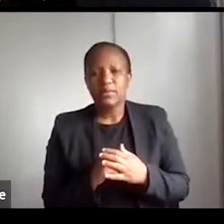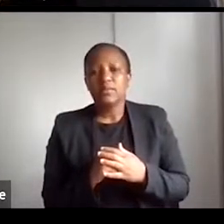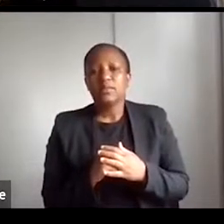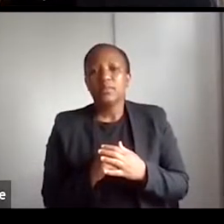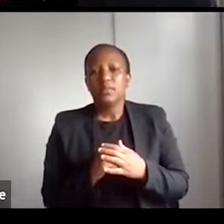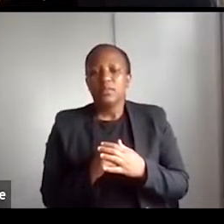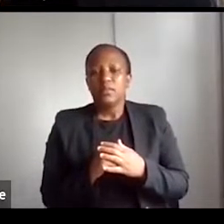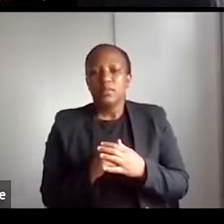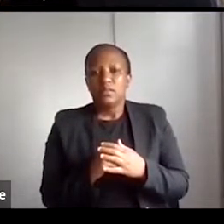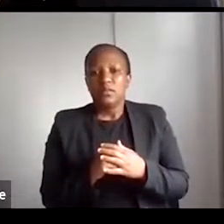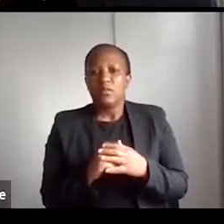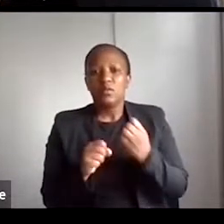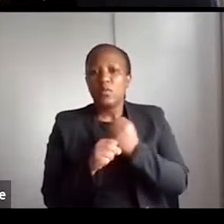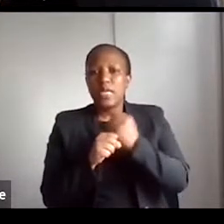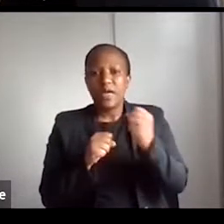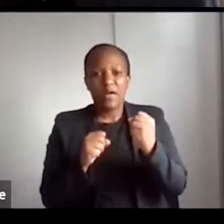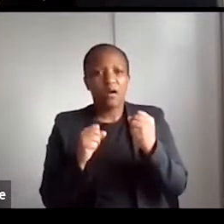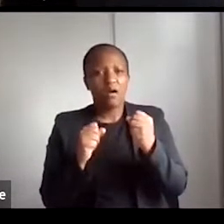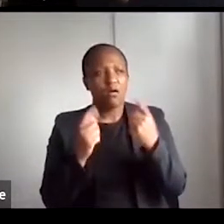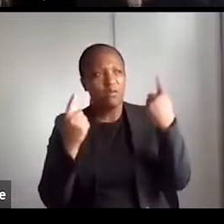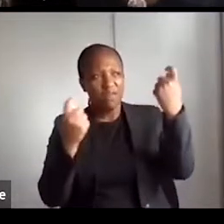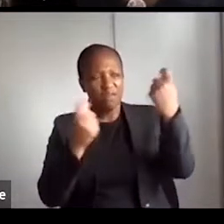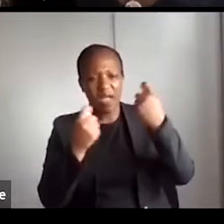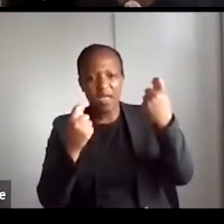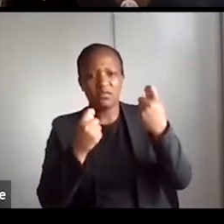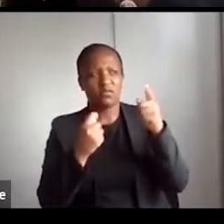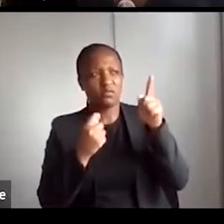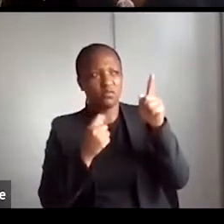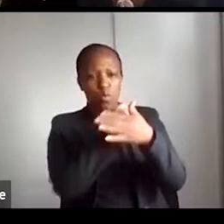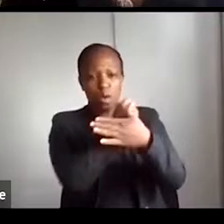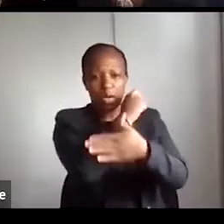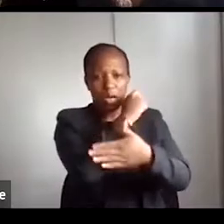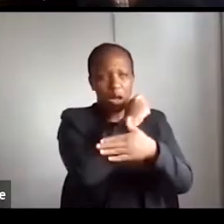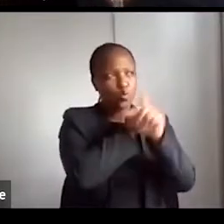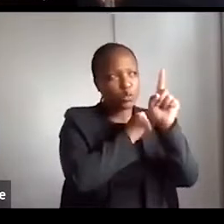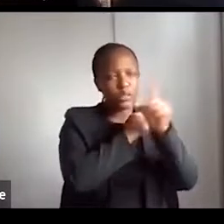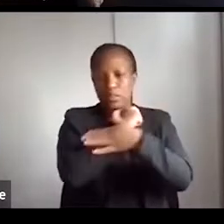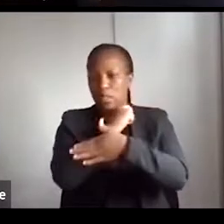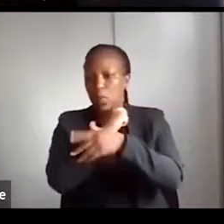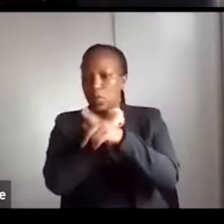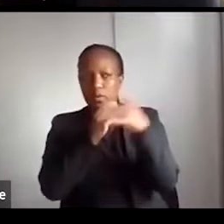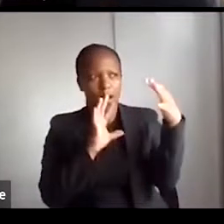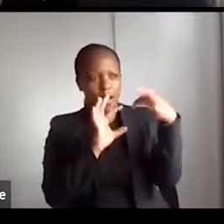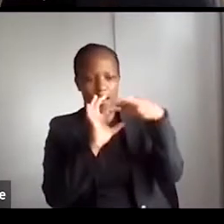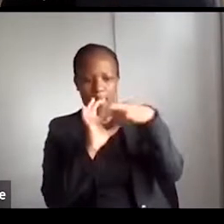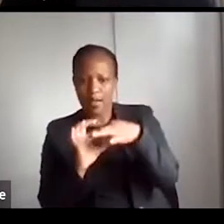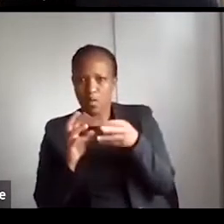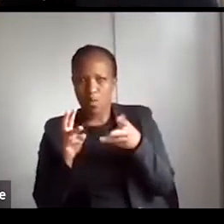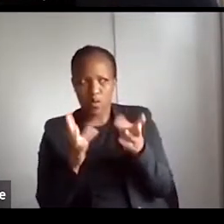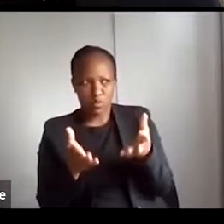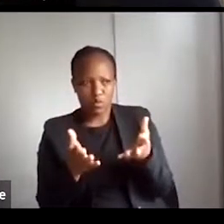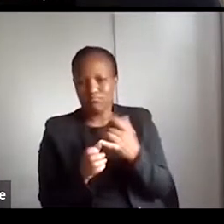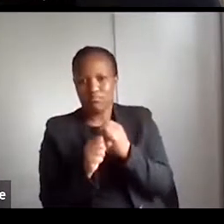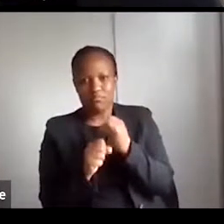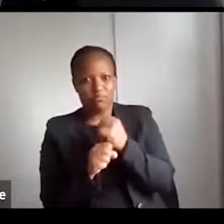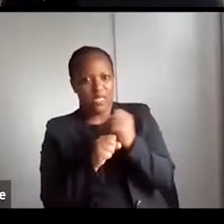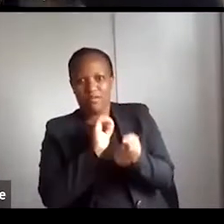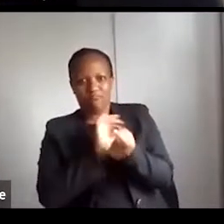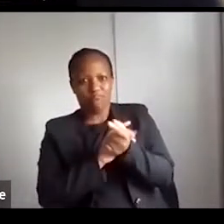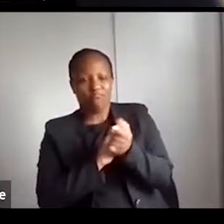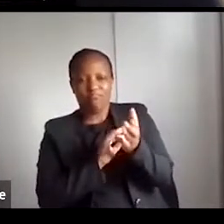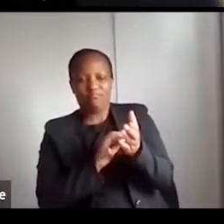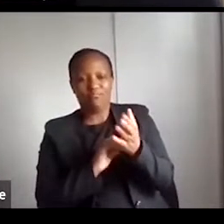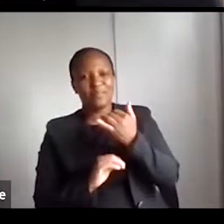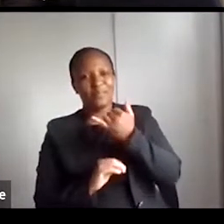cross-continental events, you know, linking our two institutions in this particular format. So I'm quite